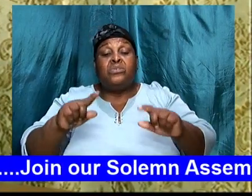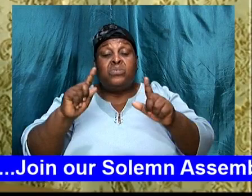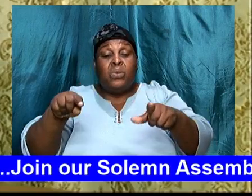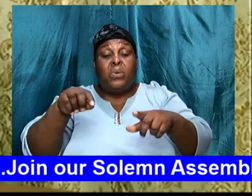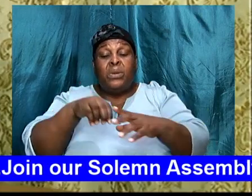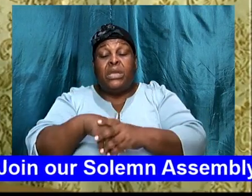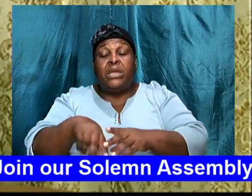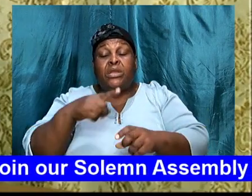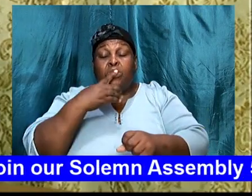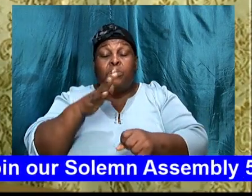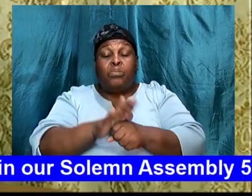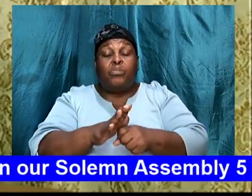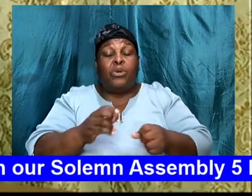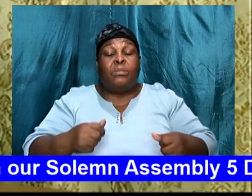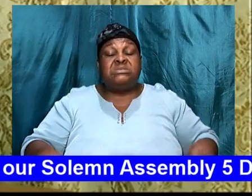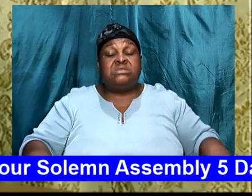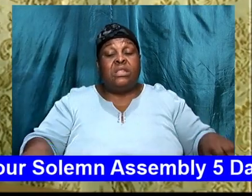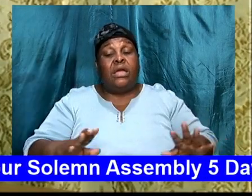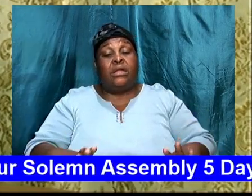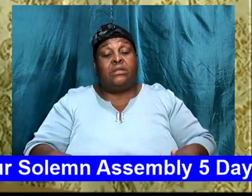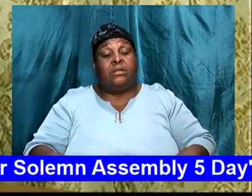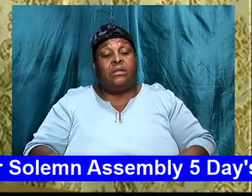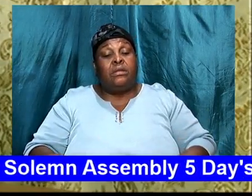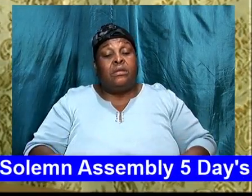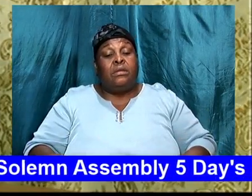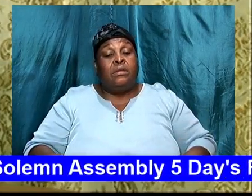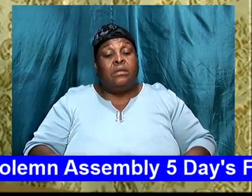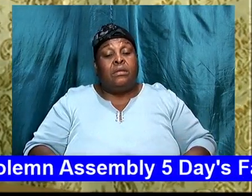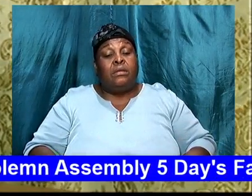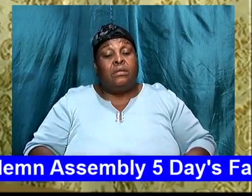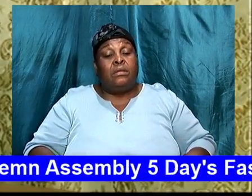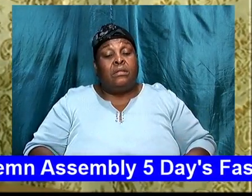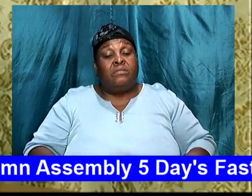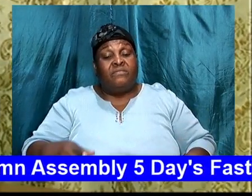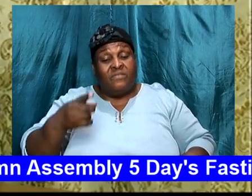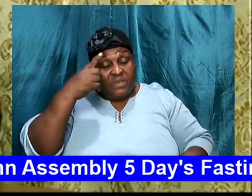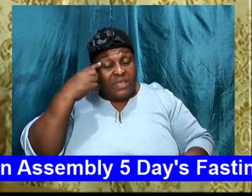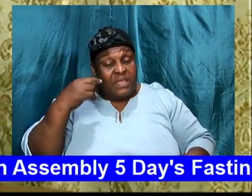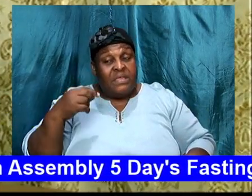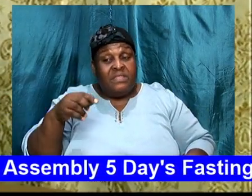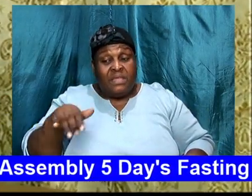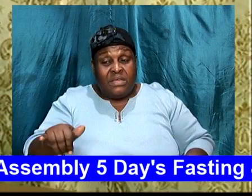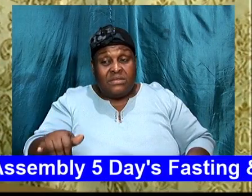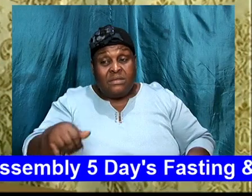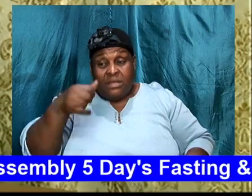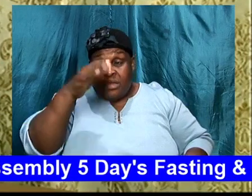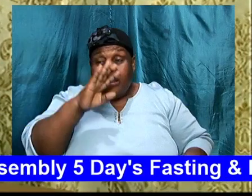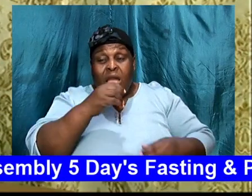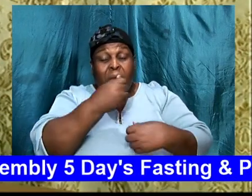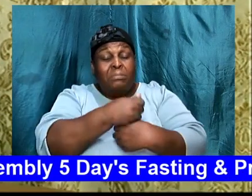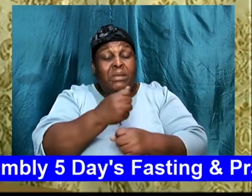and for that, God, caused them, to wander, in the wilderness, for 40 years,